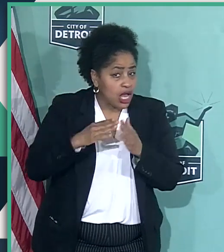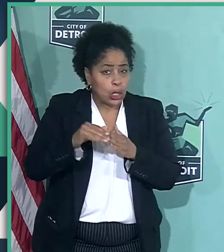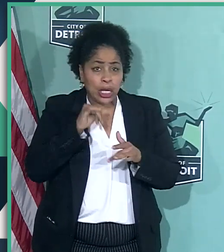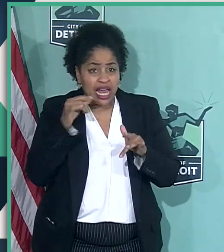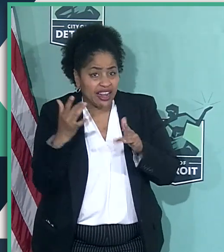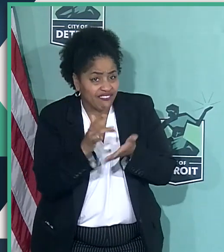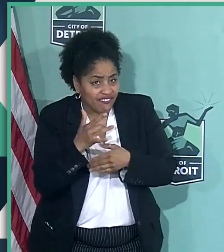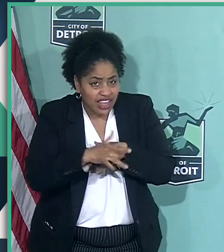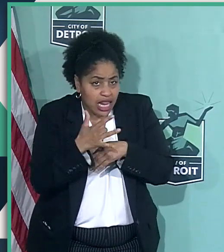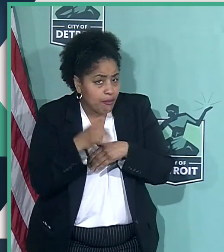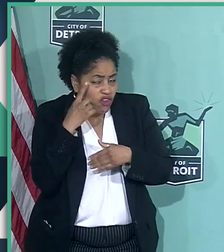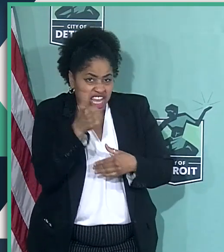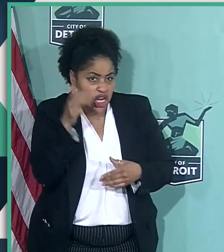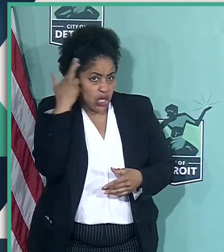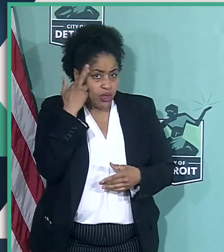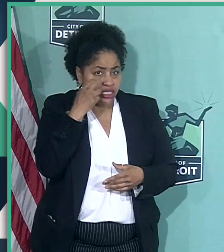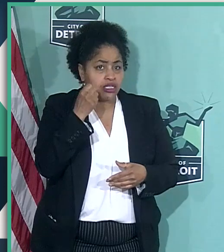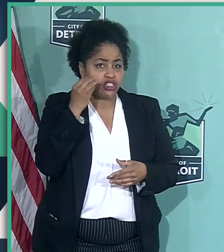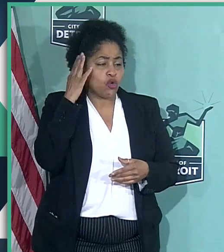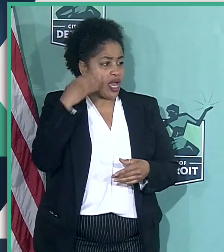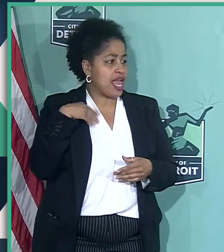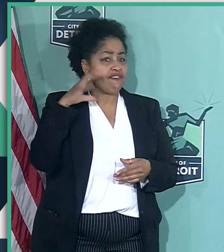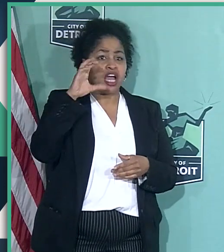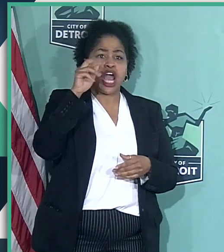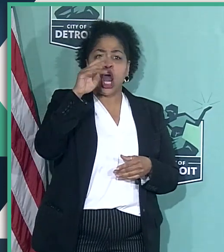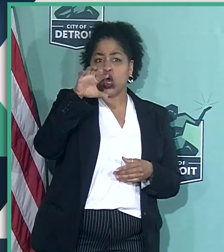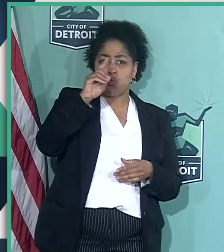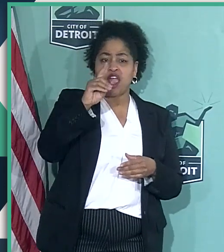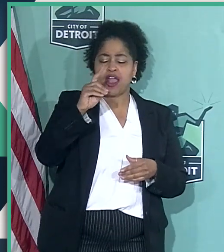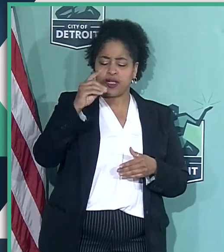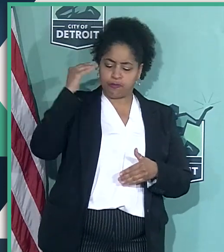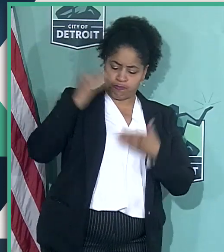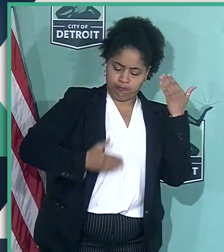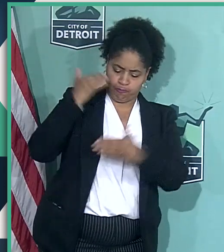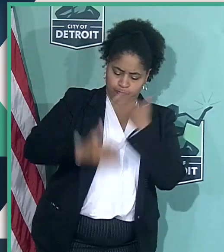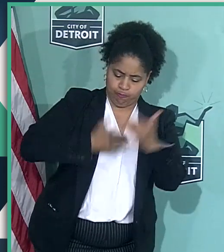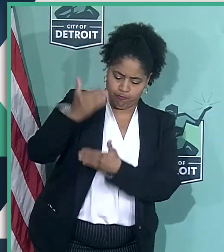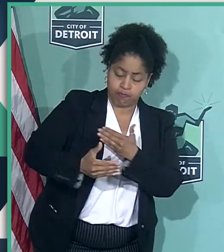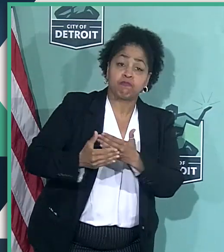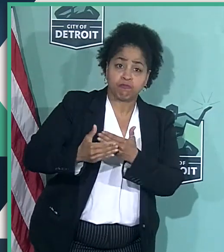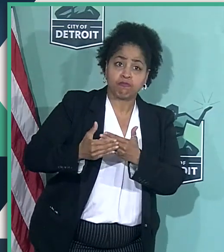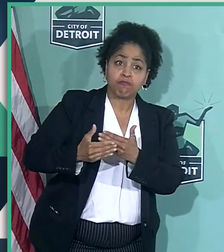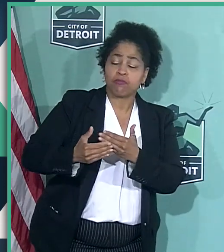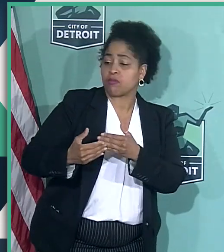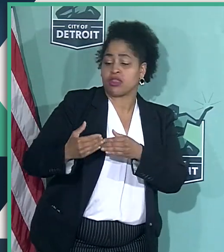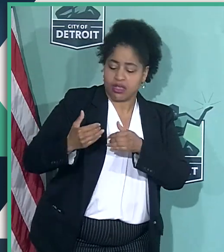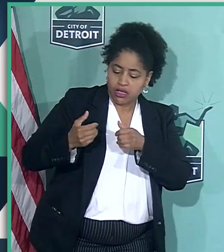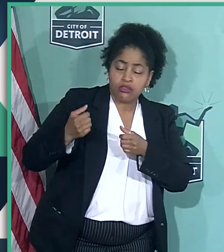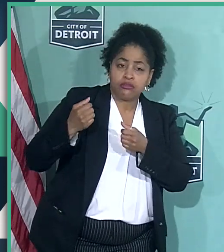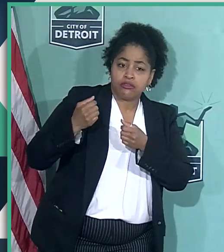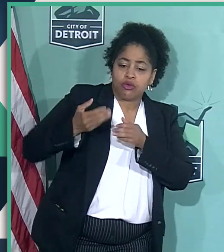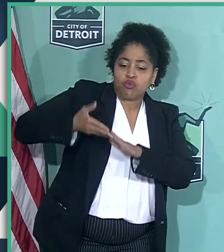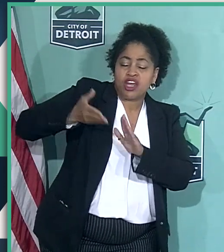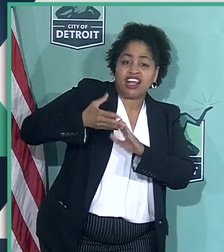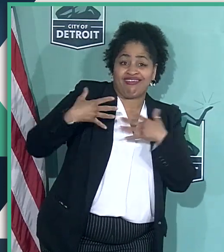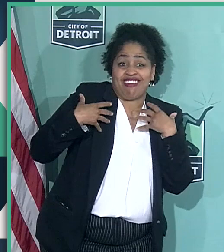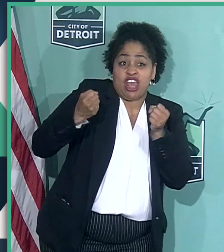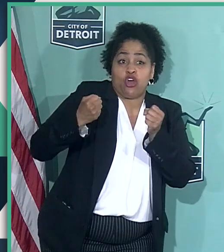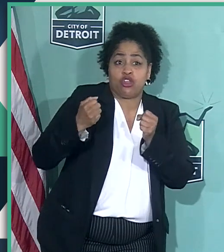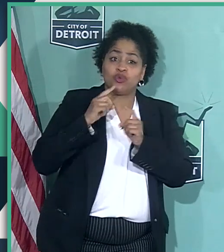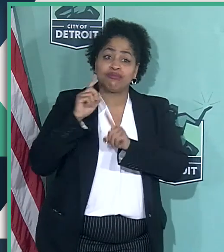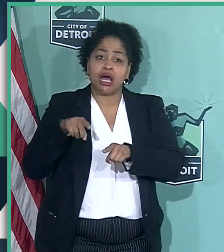And so we will have Conrad driving the overall health response of this city and Chief Craig